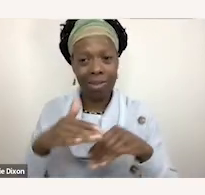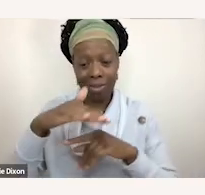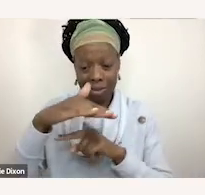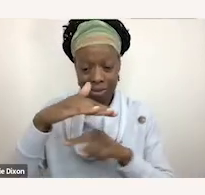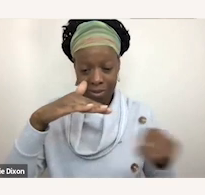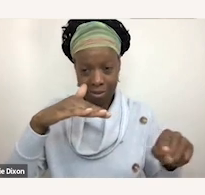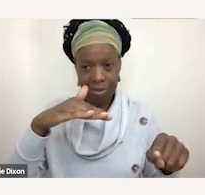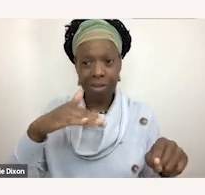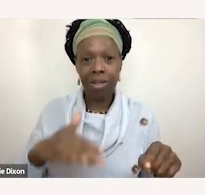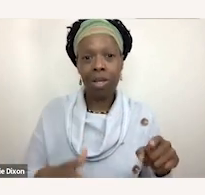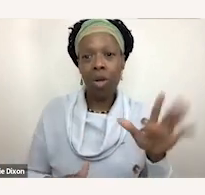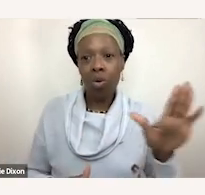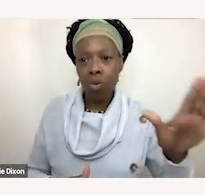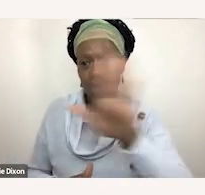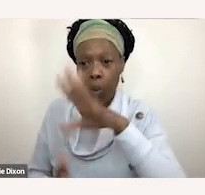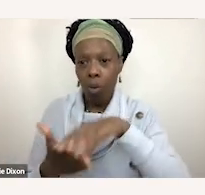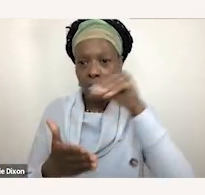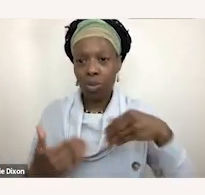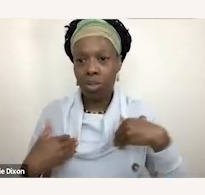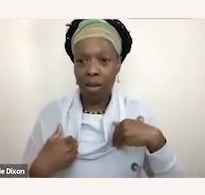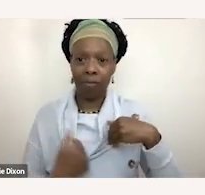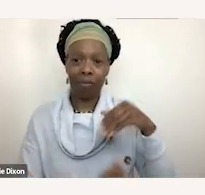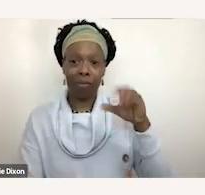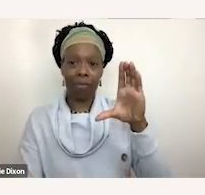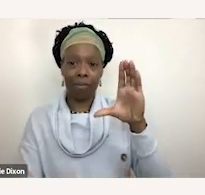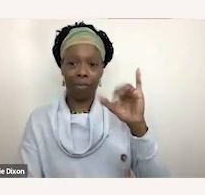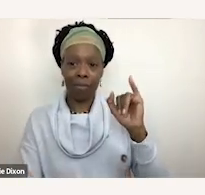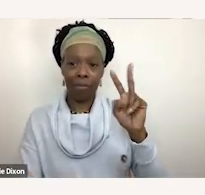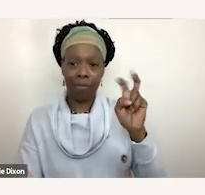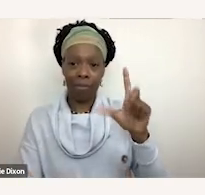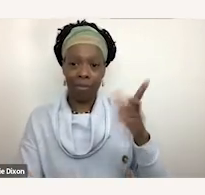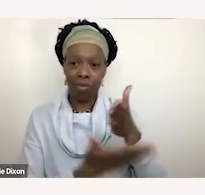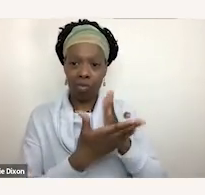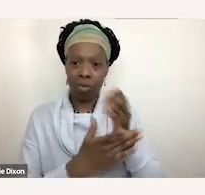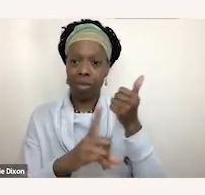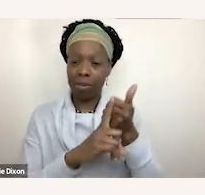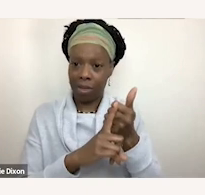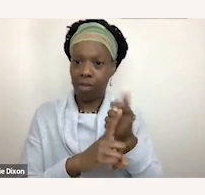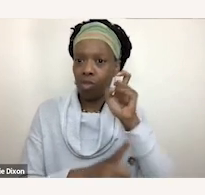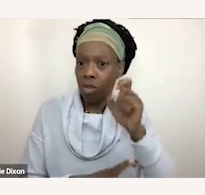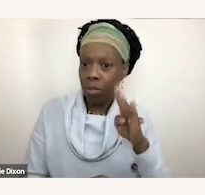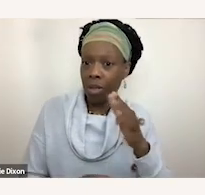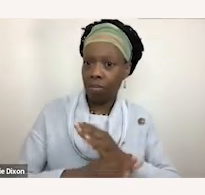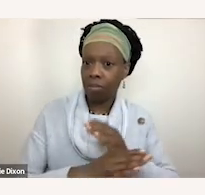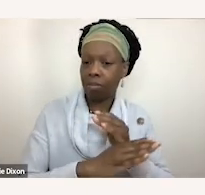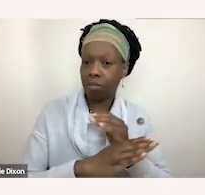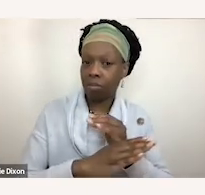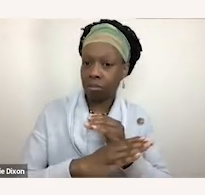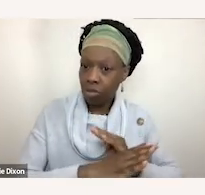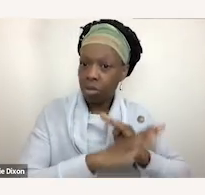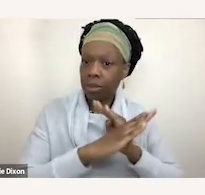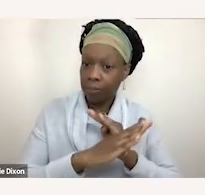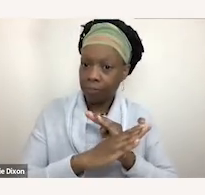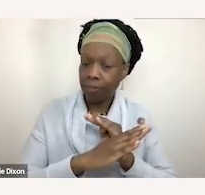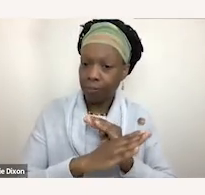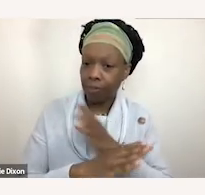students have civil rights that are protected and educating yourself on like what is the